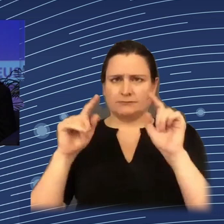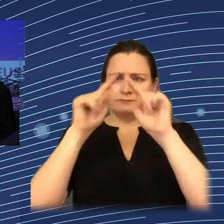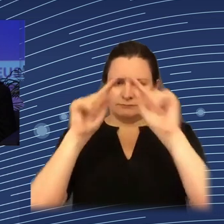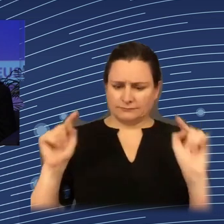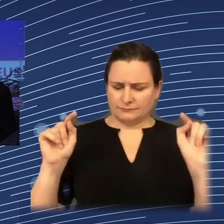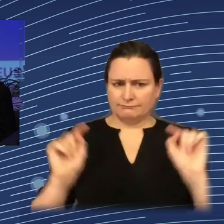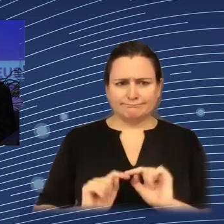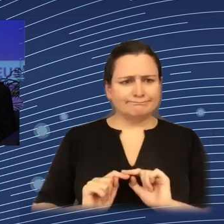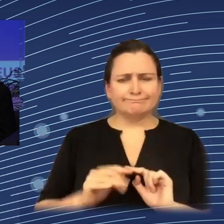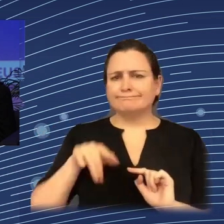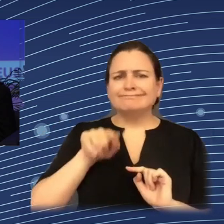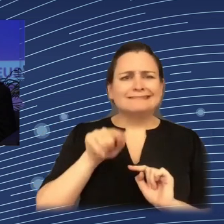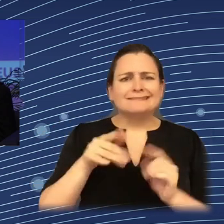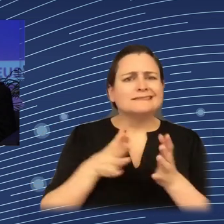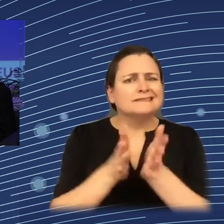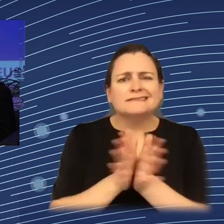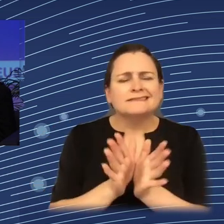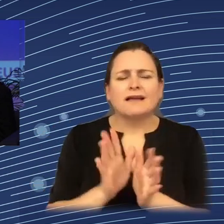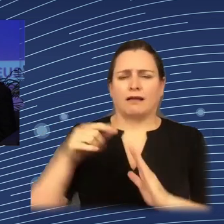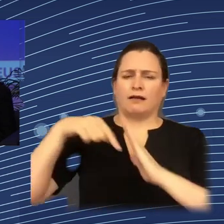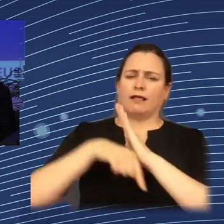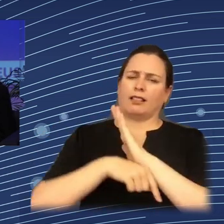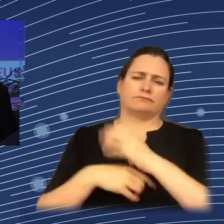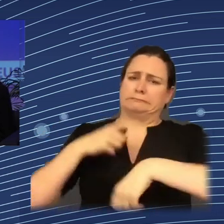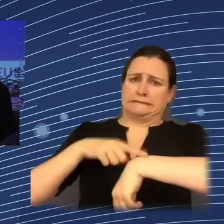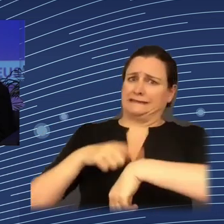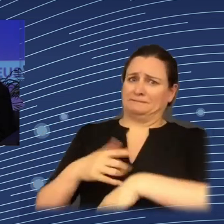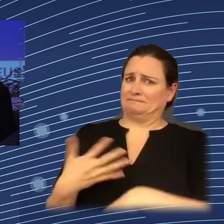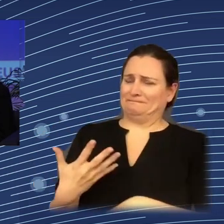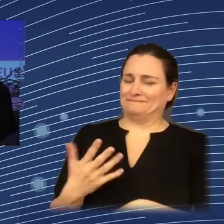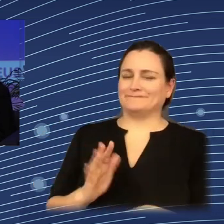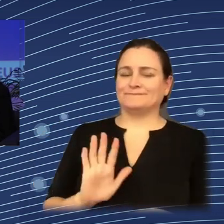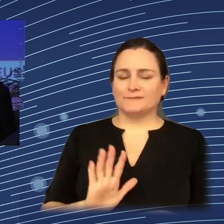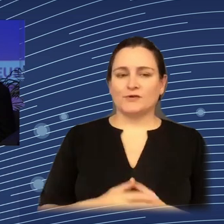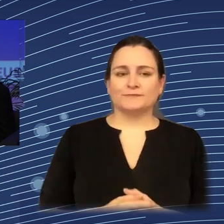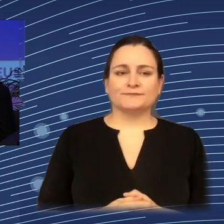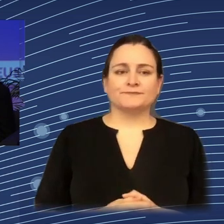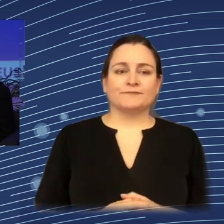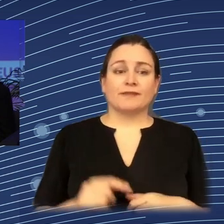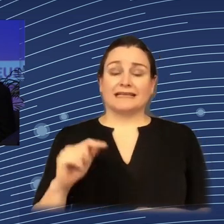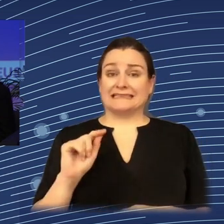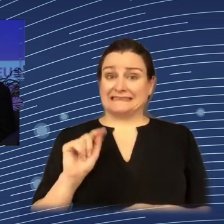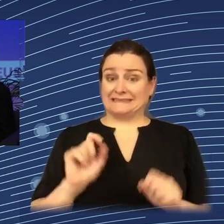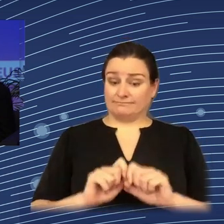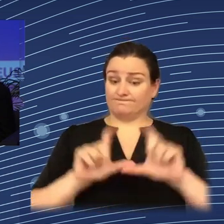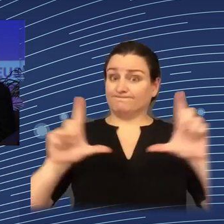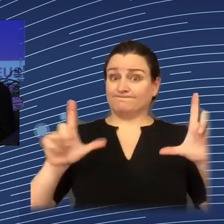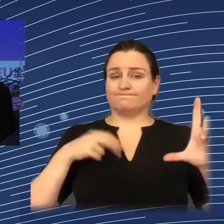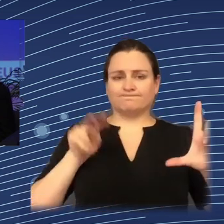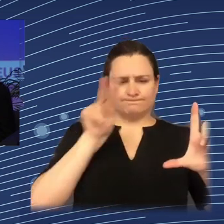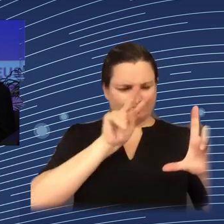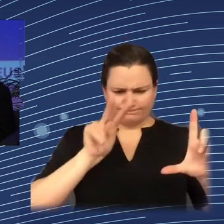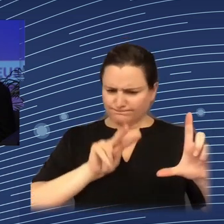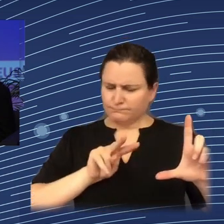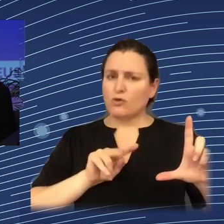us. But what is relevant to highlight in this representation is that typically a design